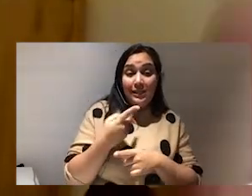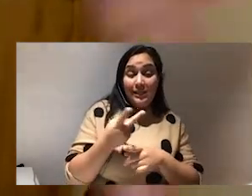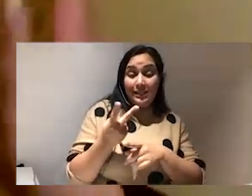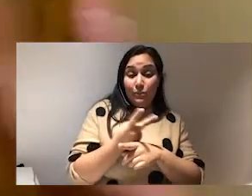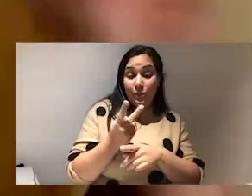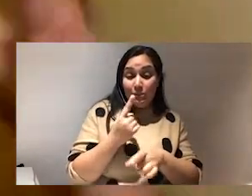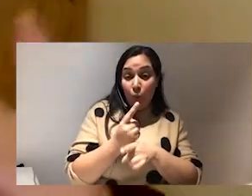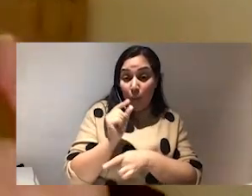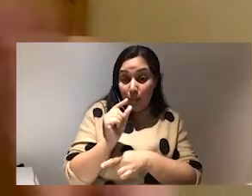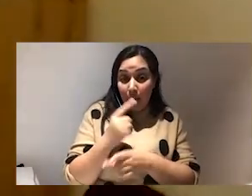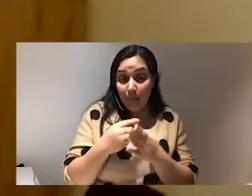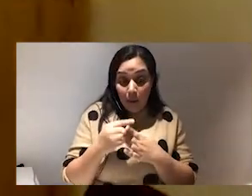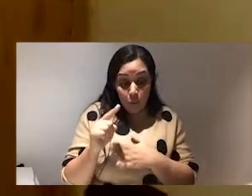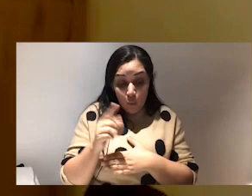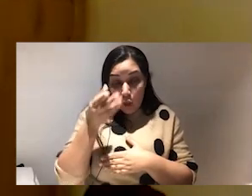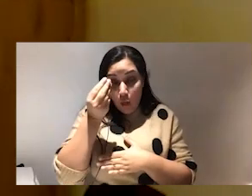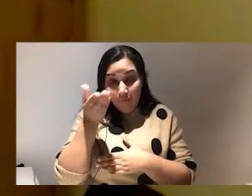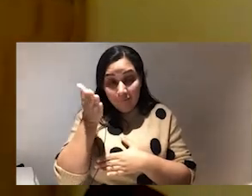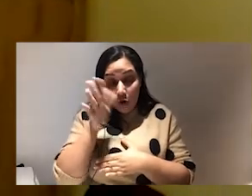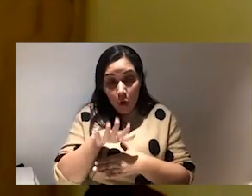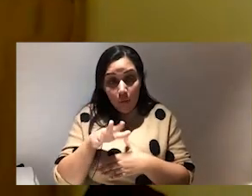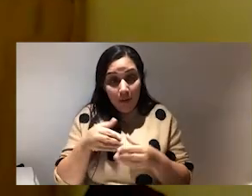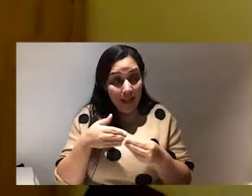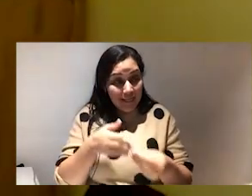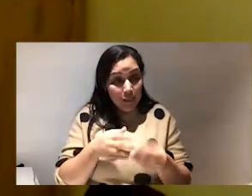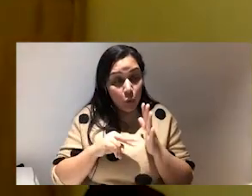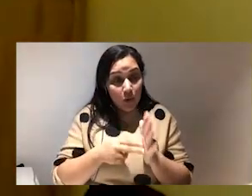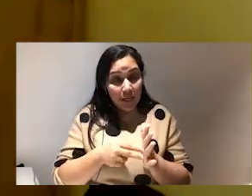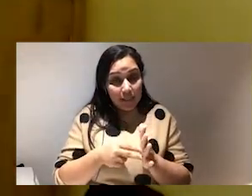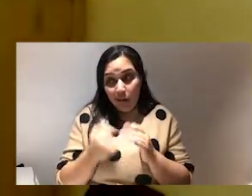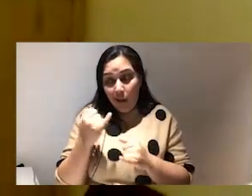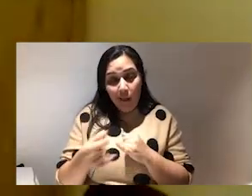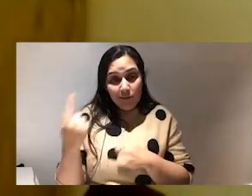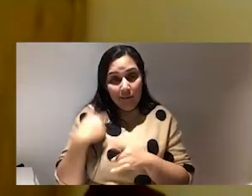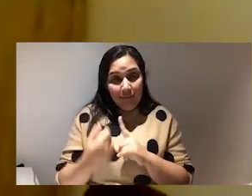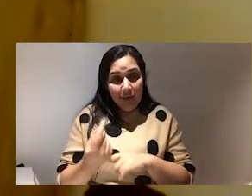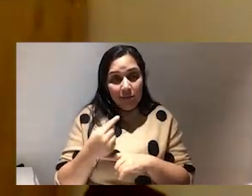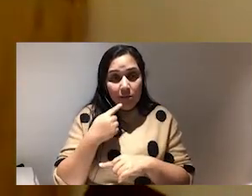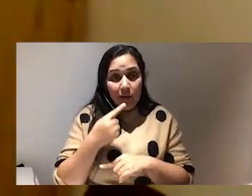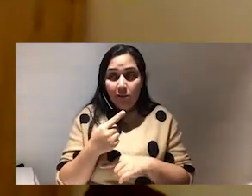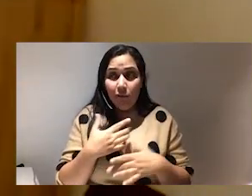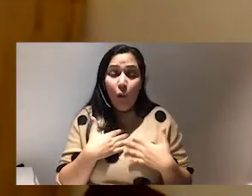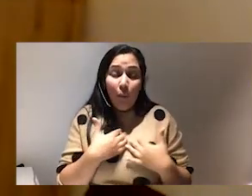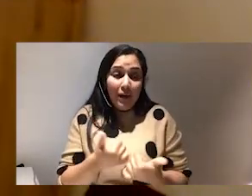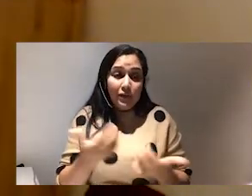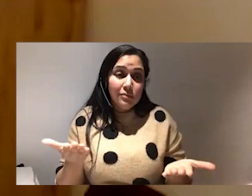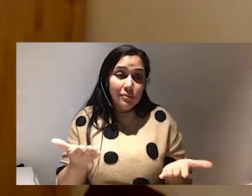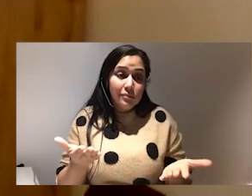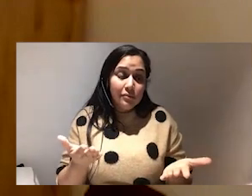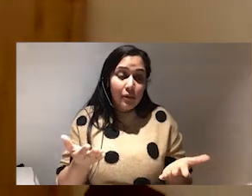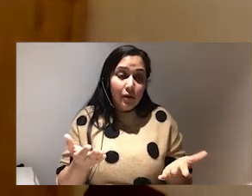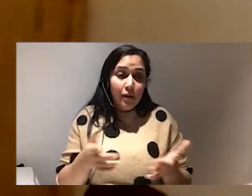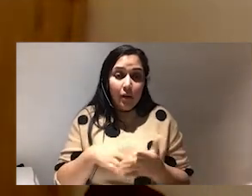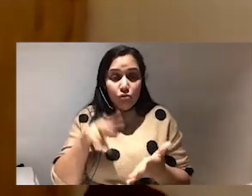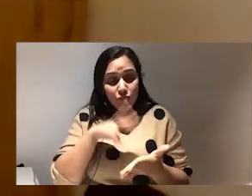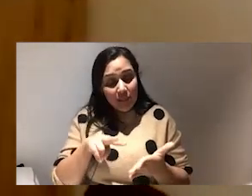you know what what we've learned from kind of you know uh leading organizations at our last event I wrote I said compassion compassion actually like reading that in